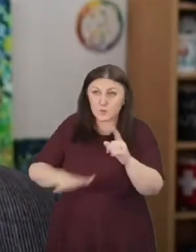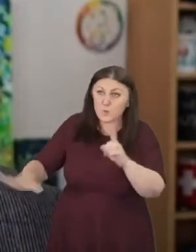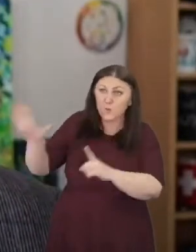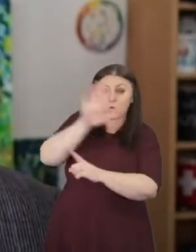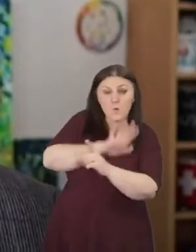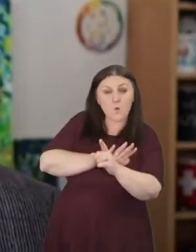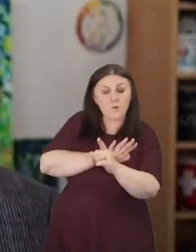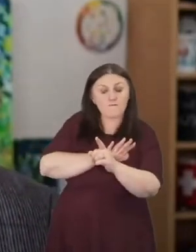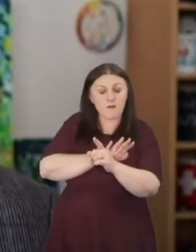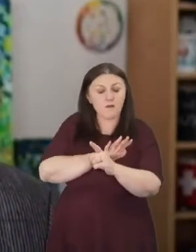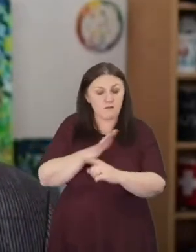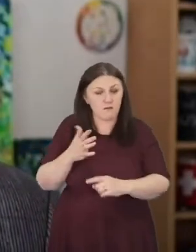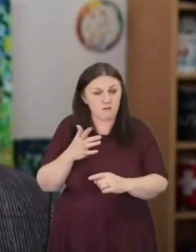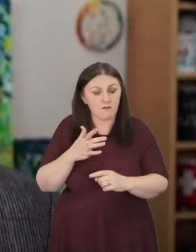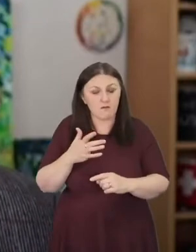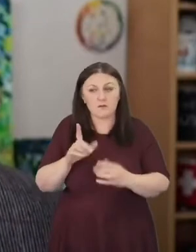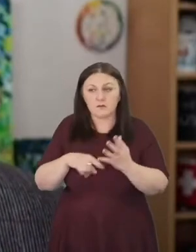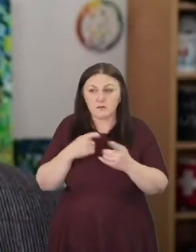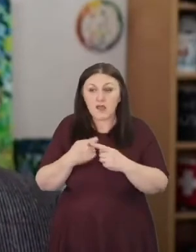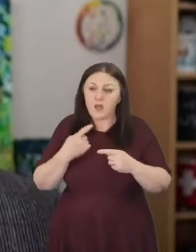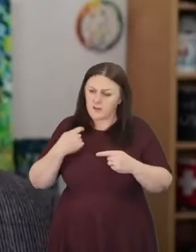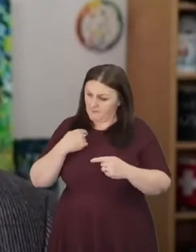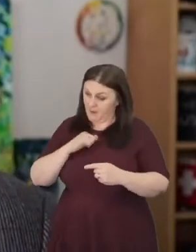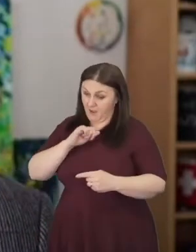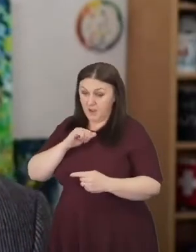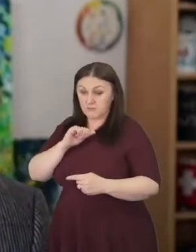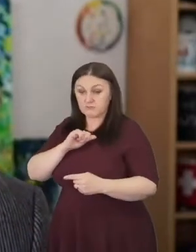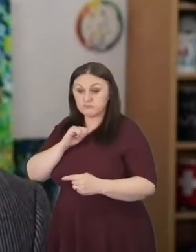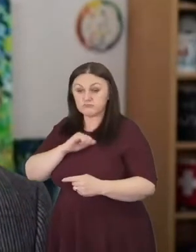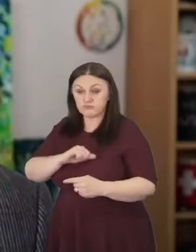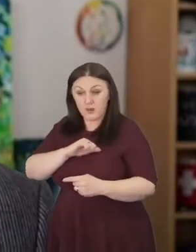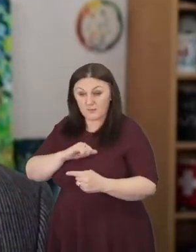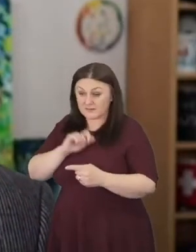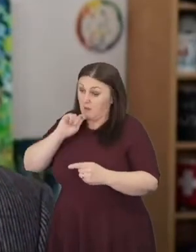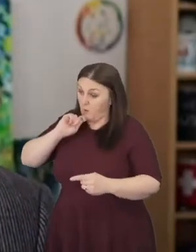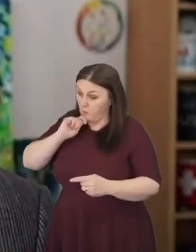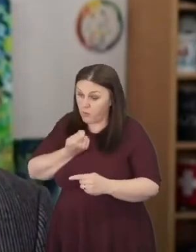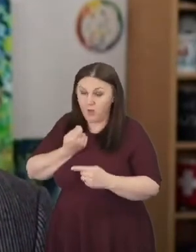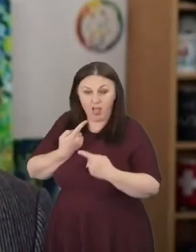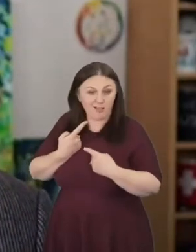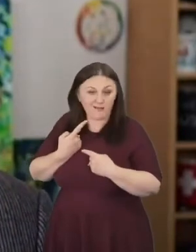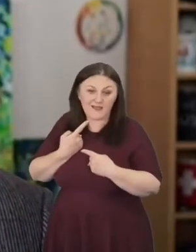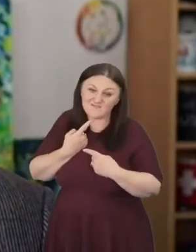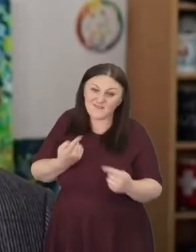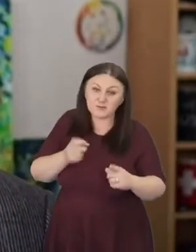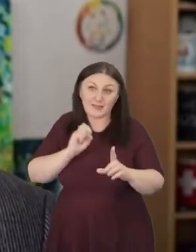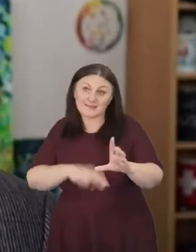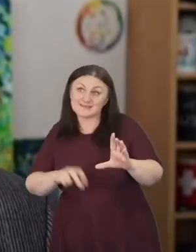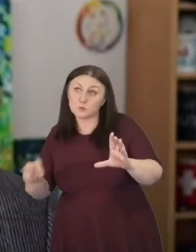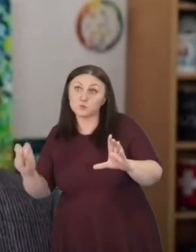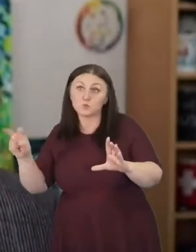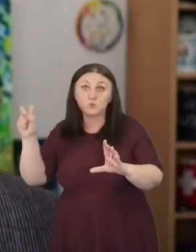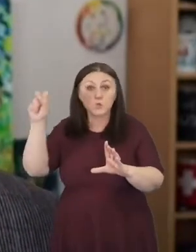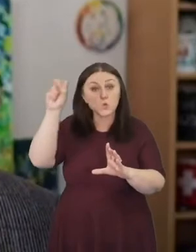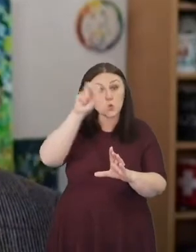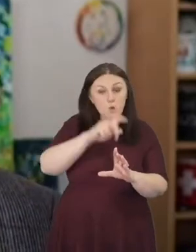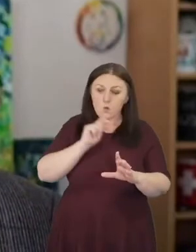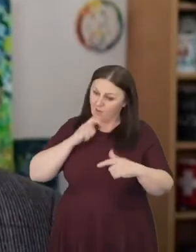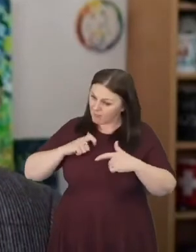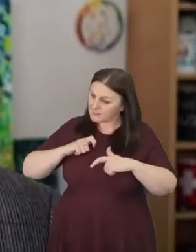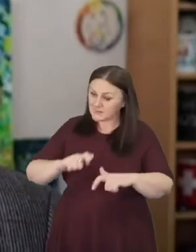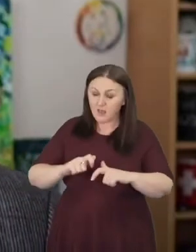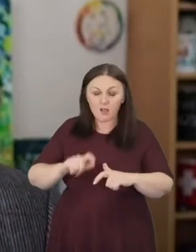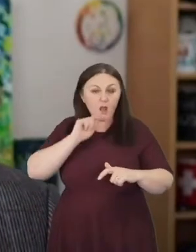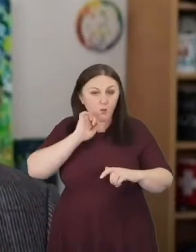still going to fulfill my promise to do an evangelistic tour around the country, evangelistic evenings